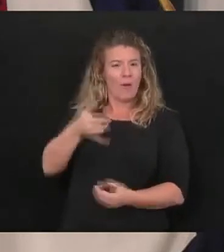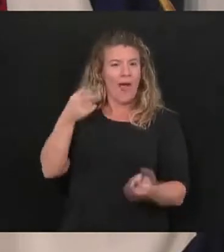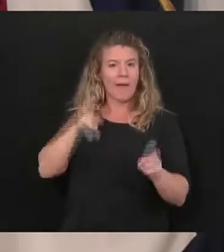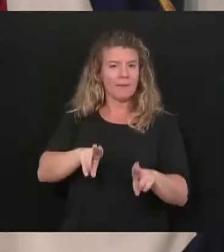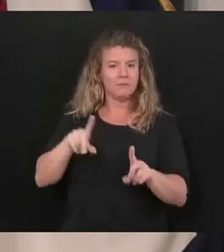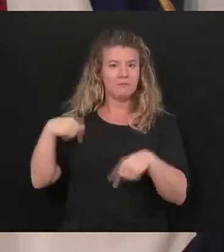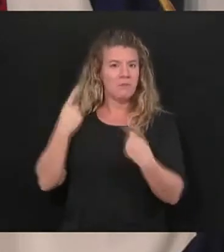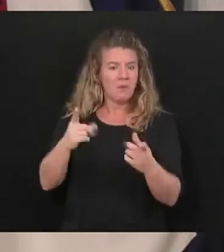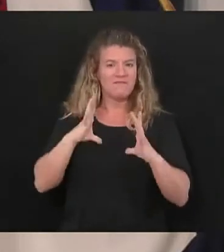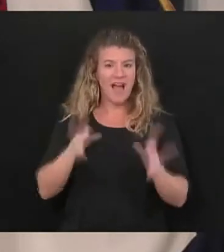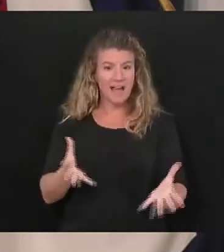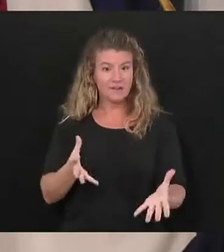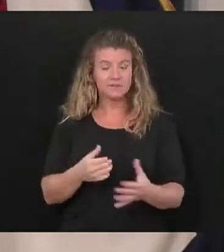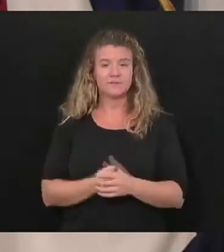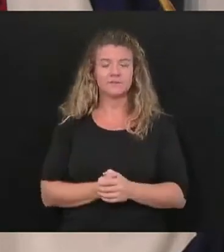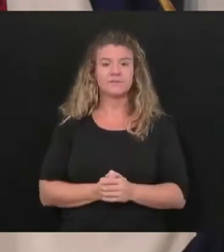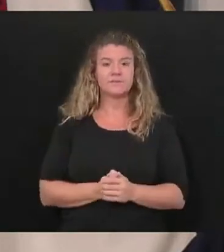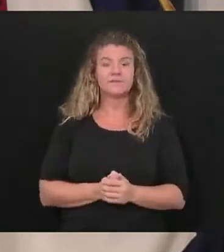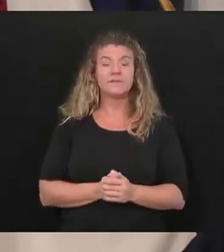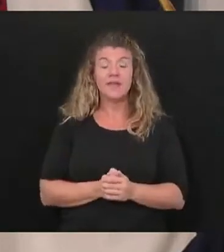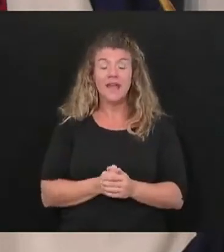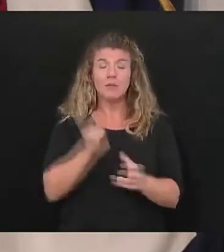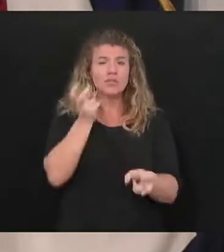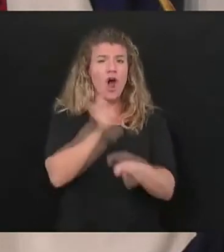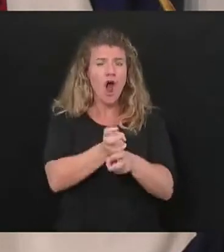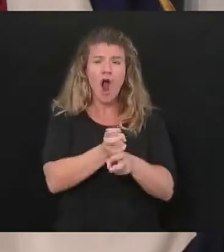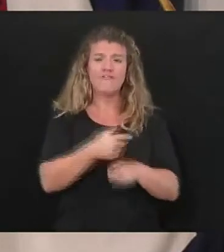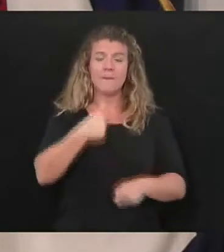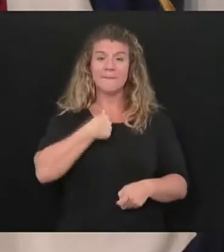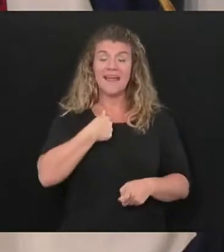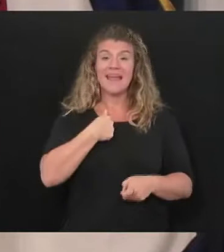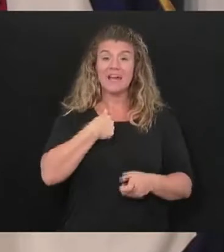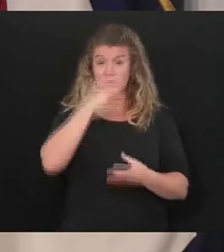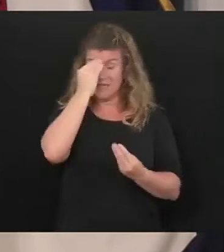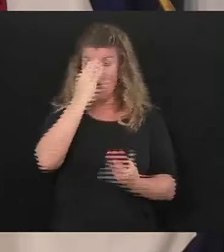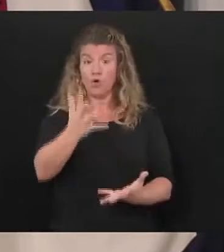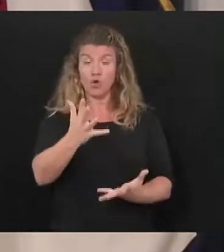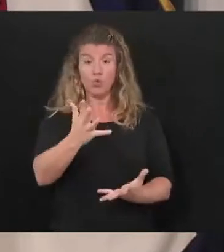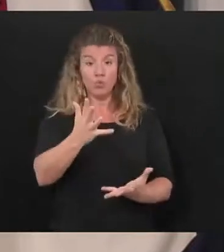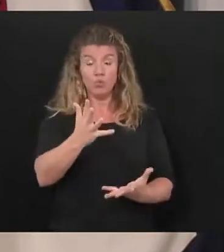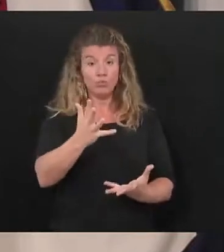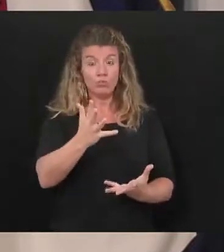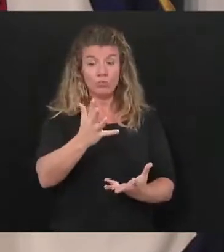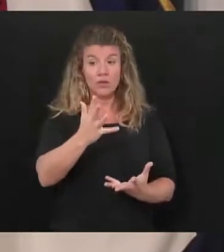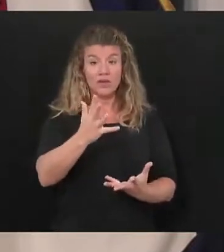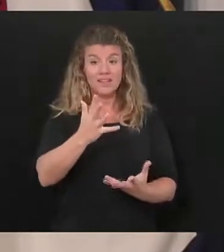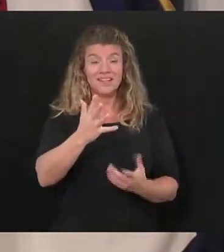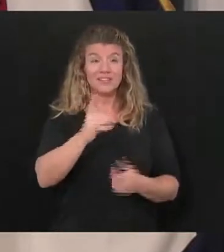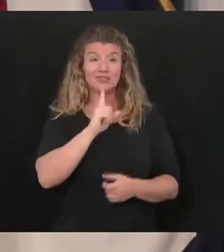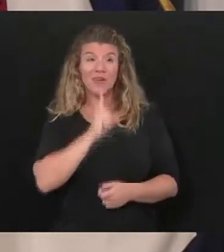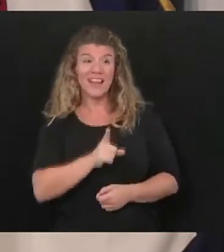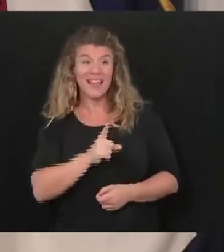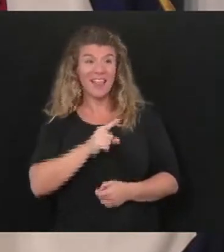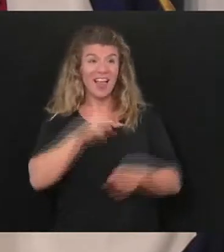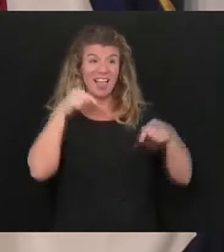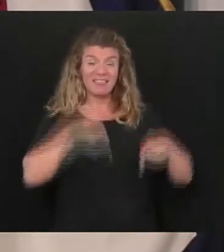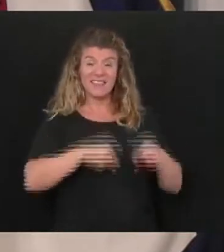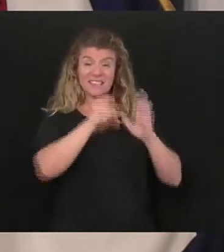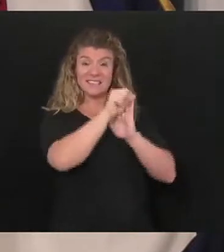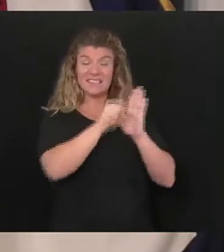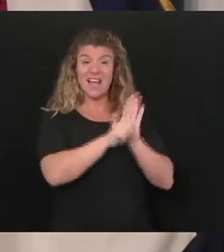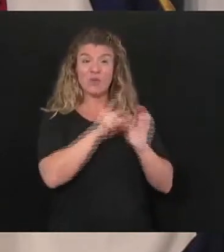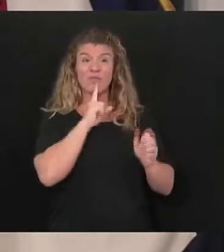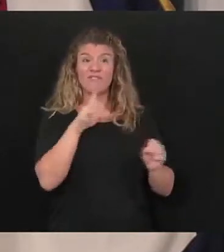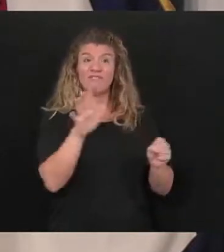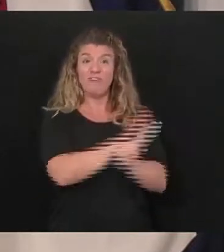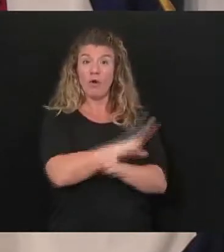everything. It was hard for me to be able to tell you that really and truly that we never really closed in West Virginia.